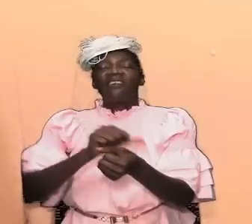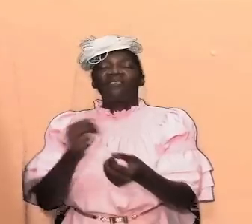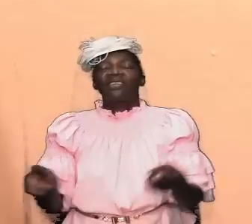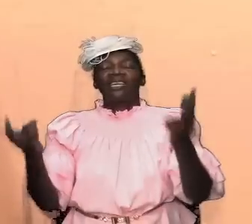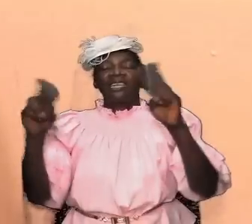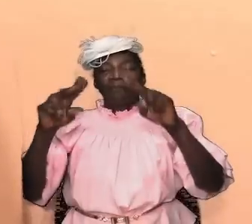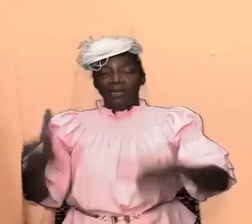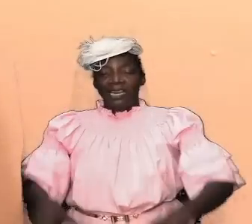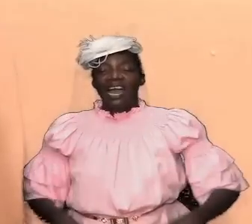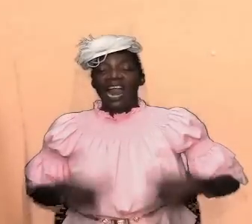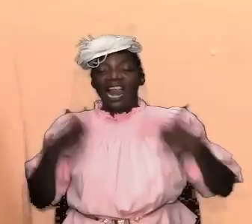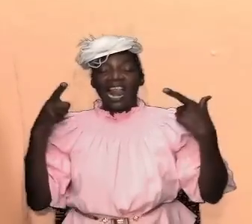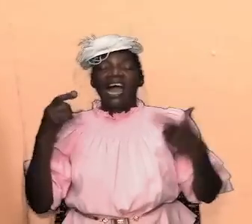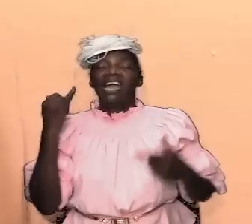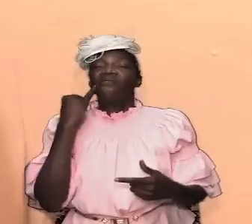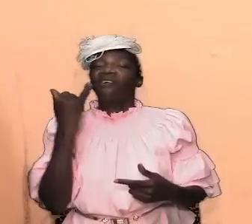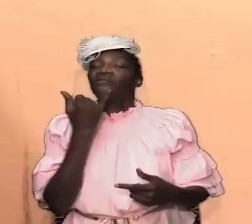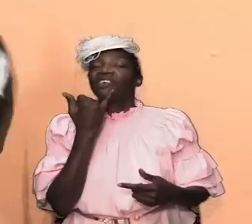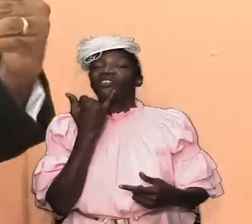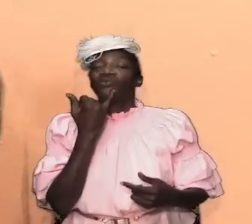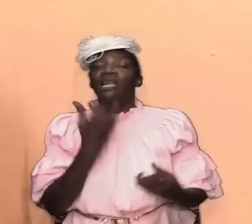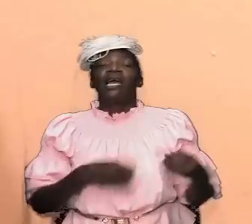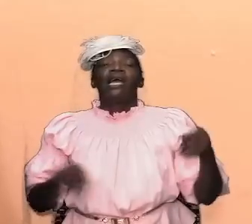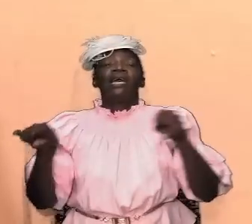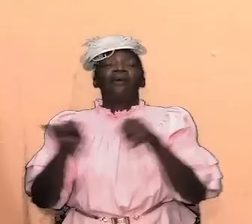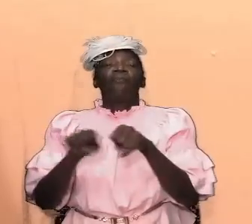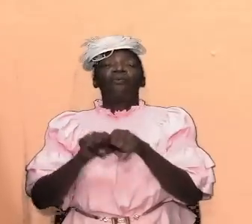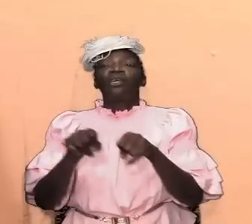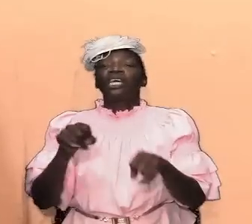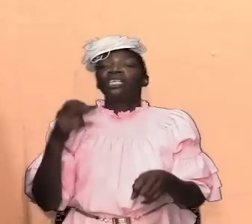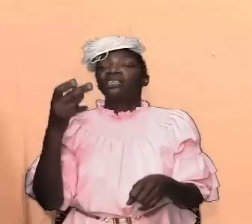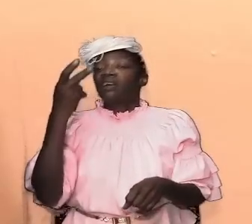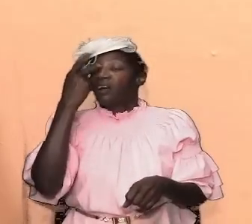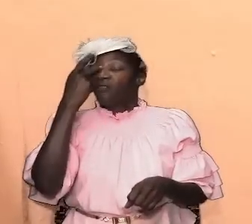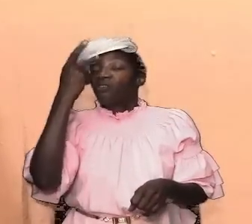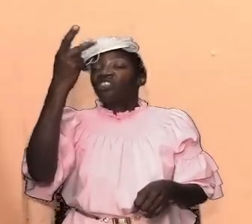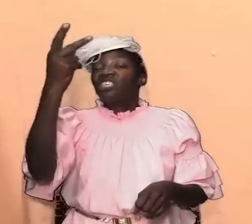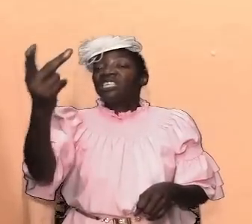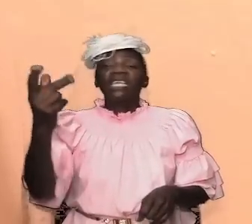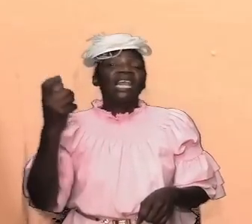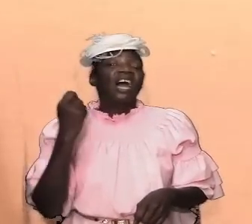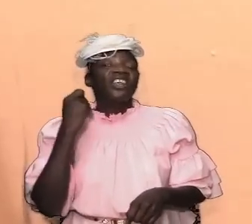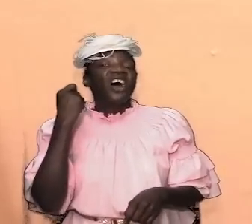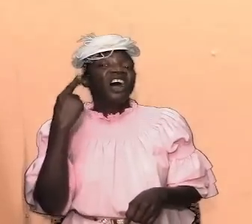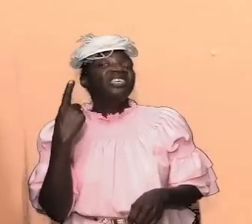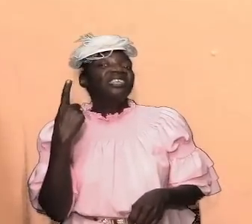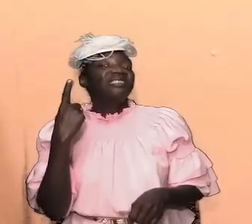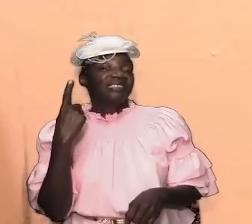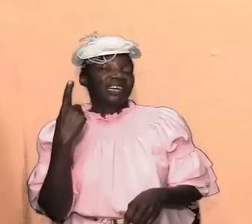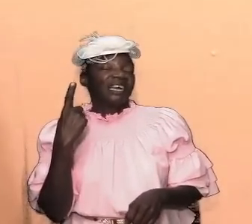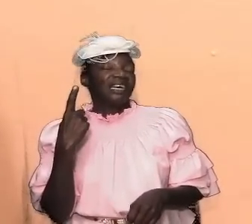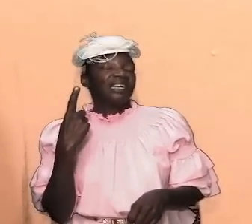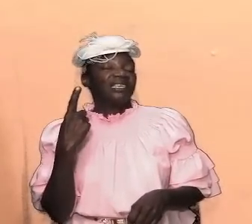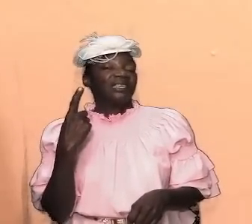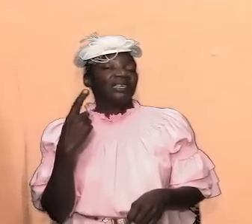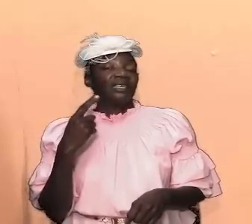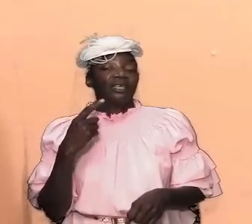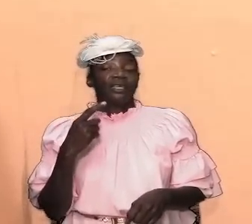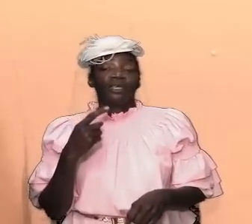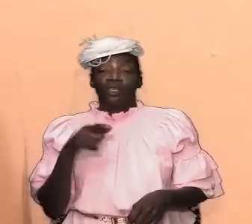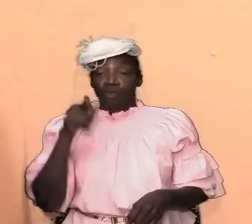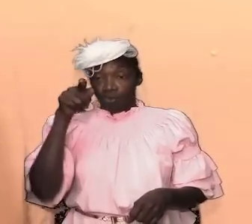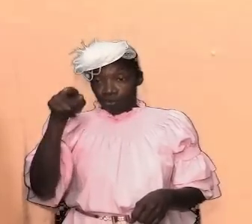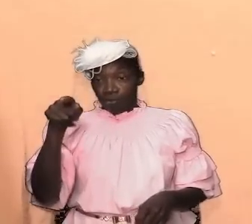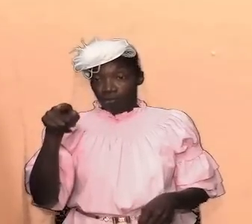of israel it is important for us to see that and understand the concept those of us who